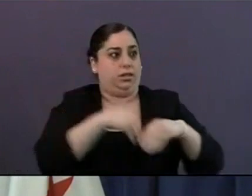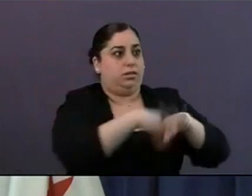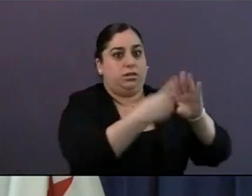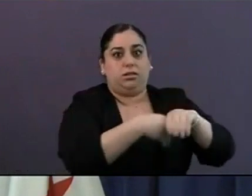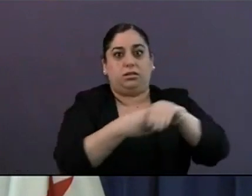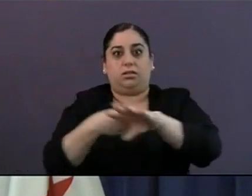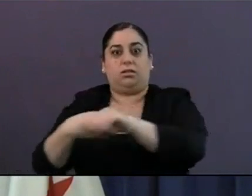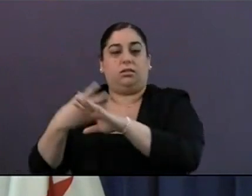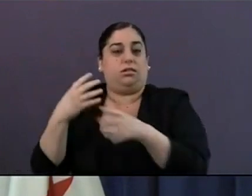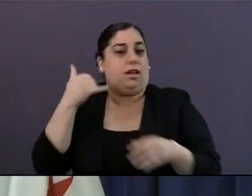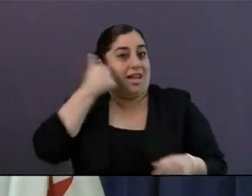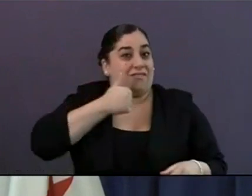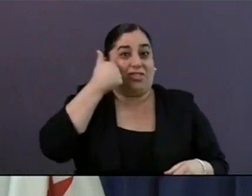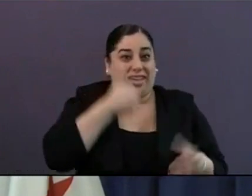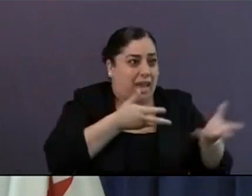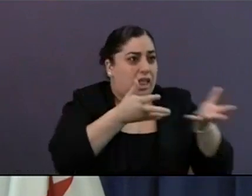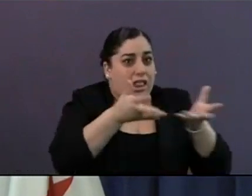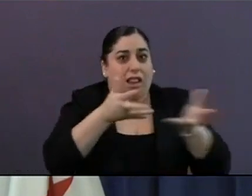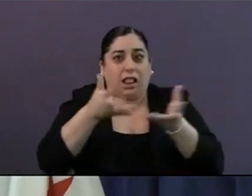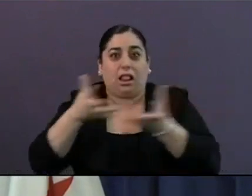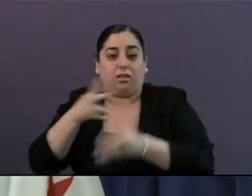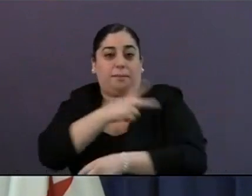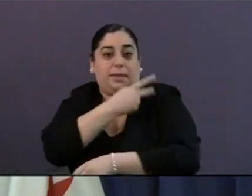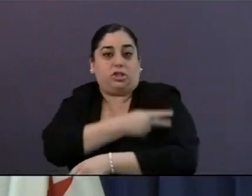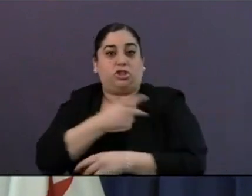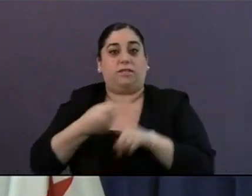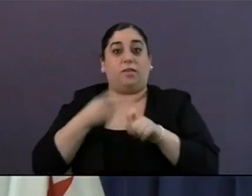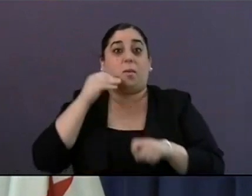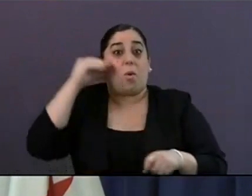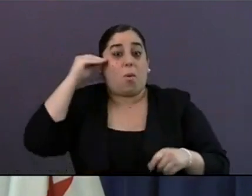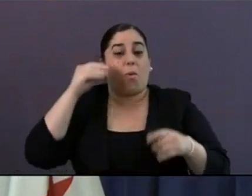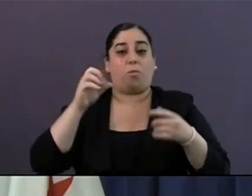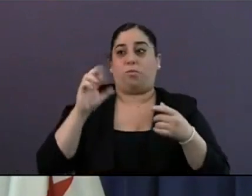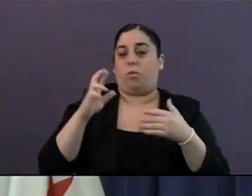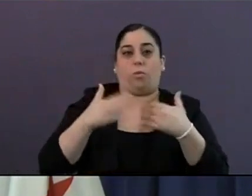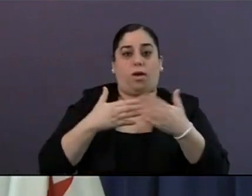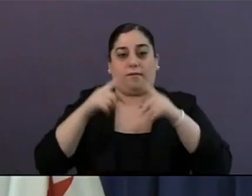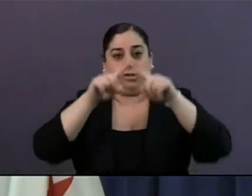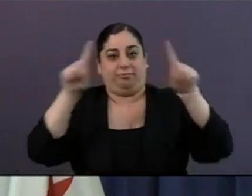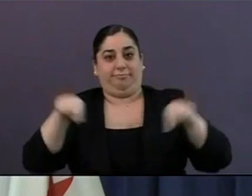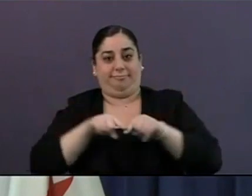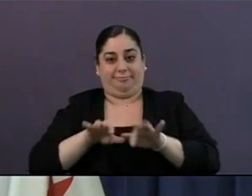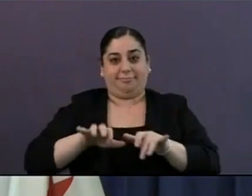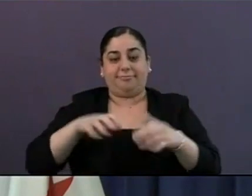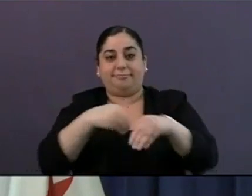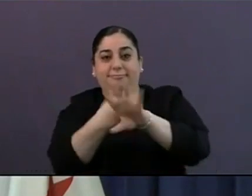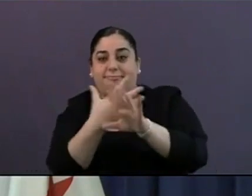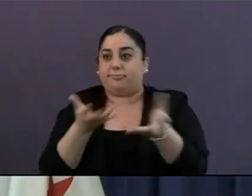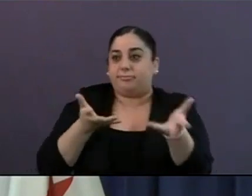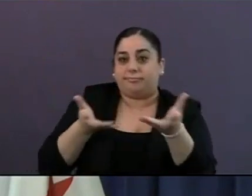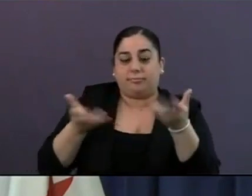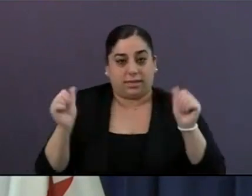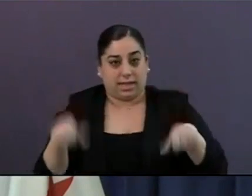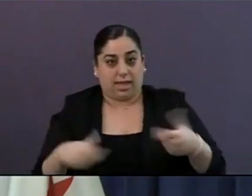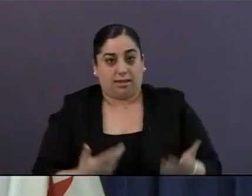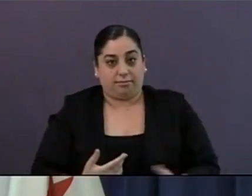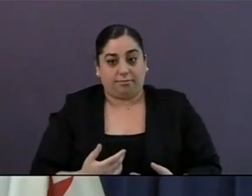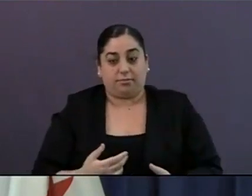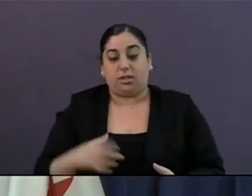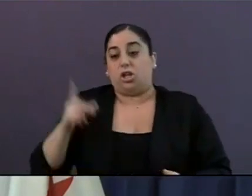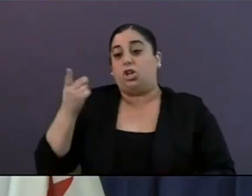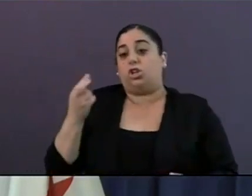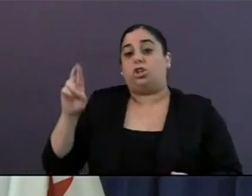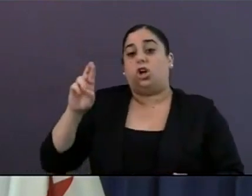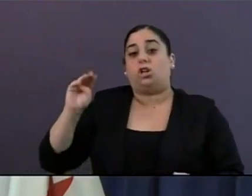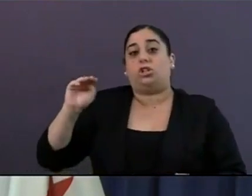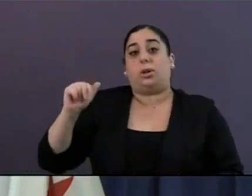account during today's update on what this technology means in the healthcare industry from Dr. Maget in just a second. was with Rady